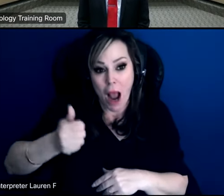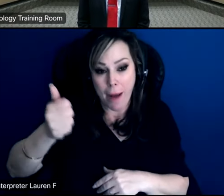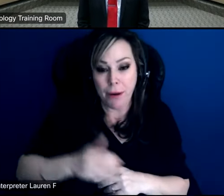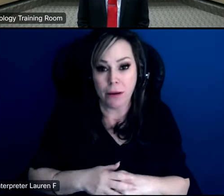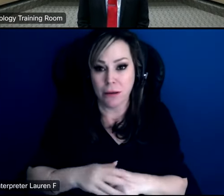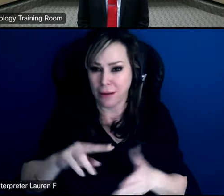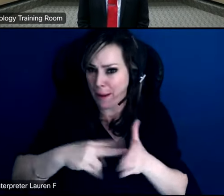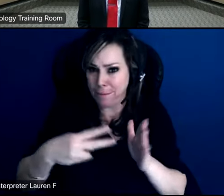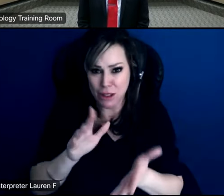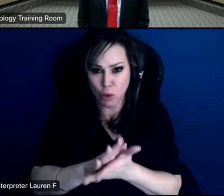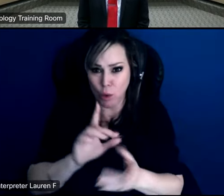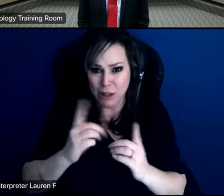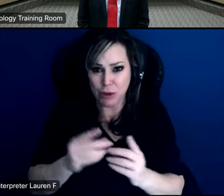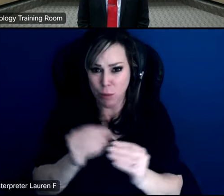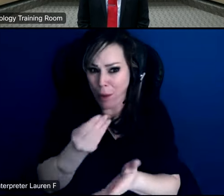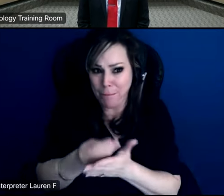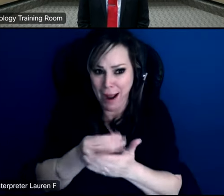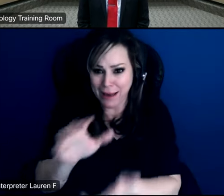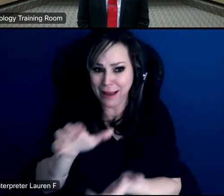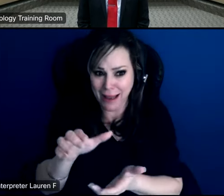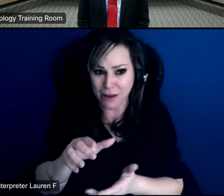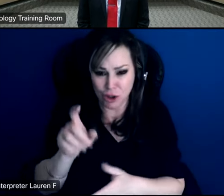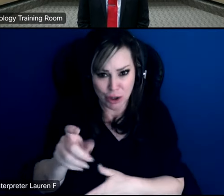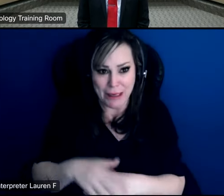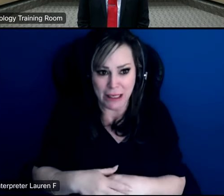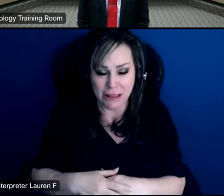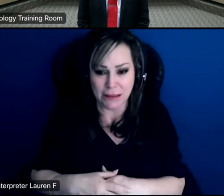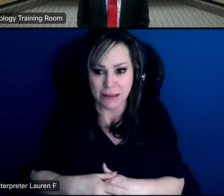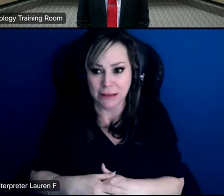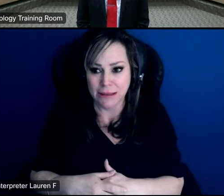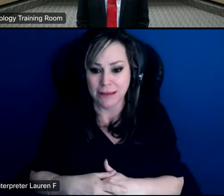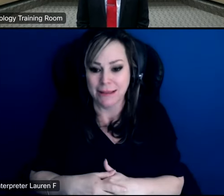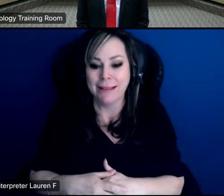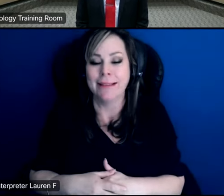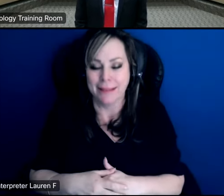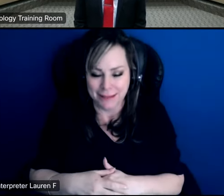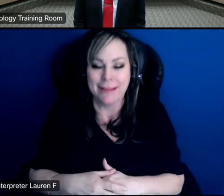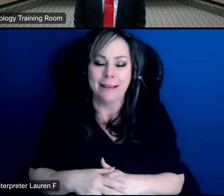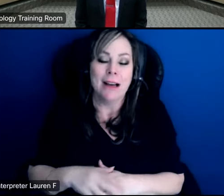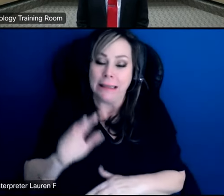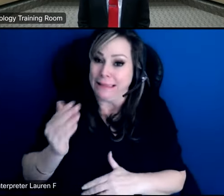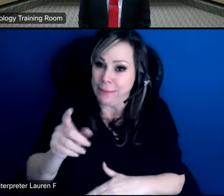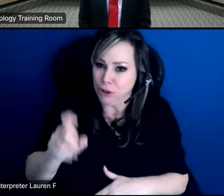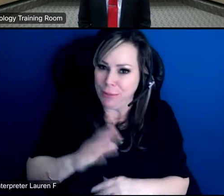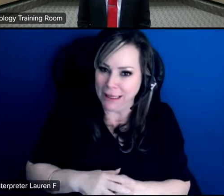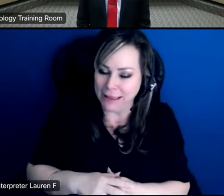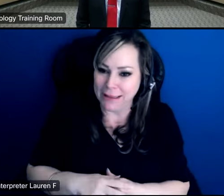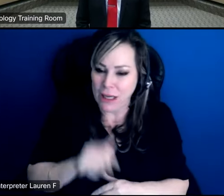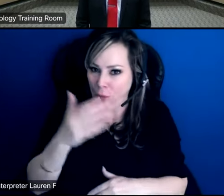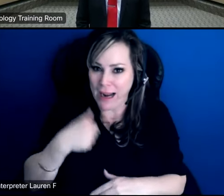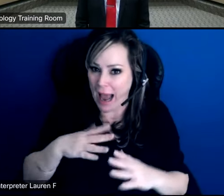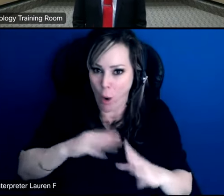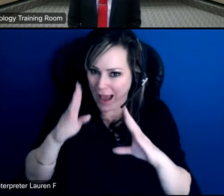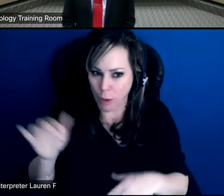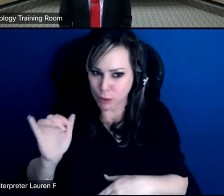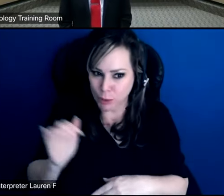doesn't it mean that schools should get more money it seems that way it does and and don't forget i own a house